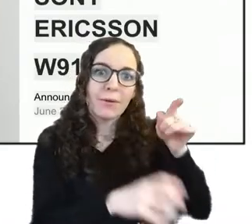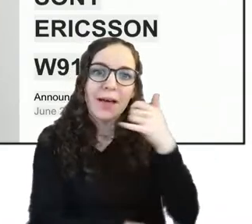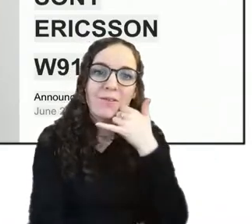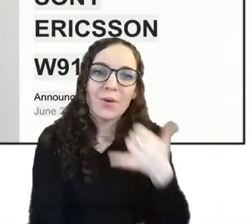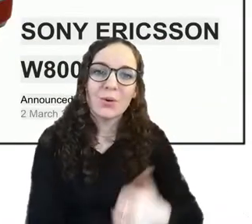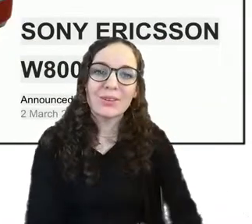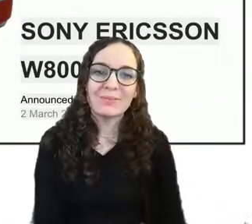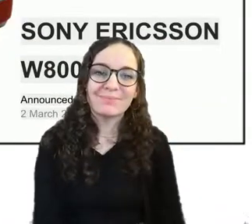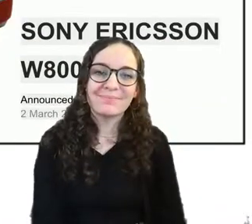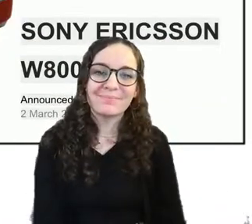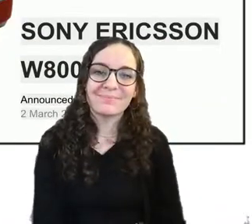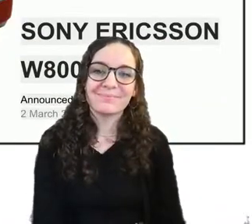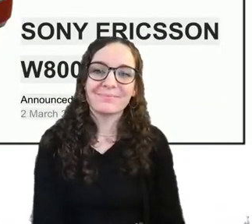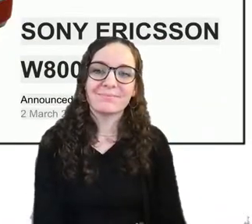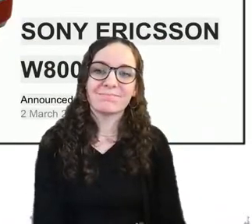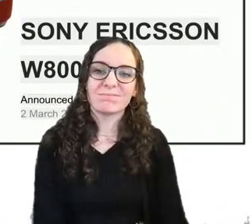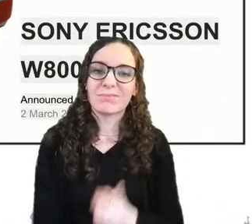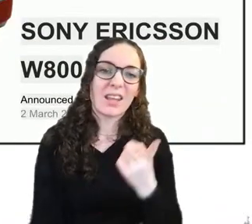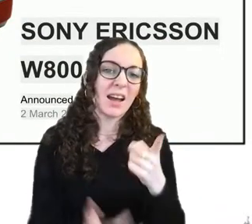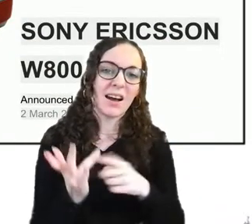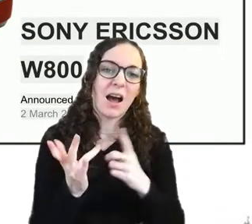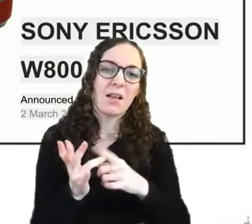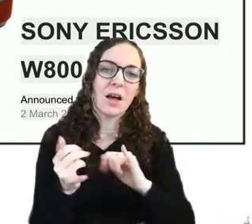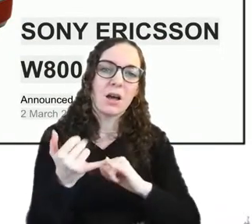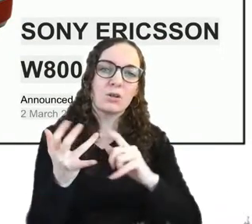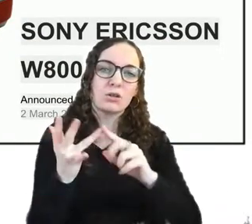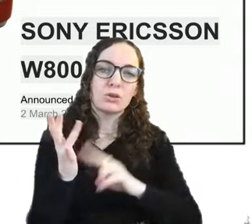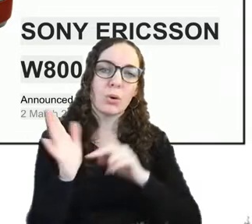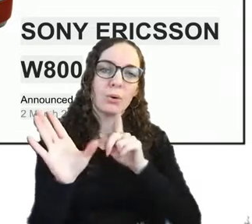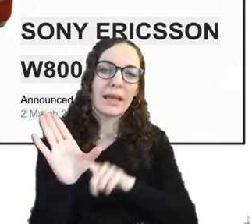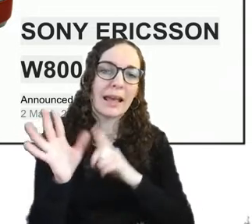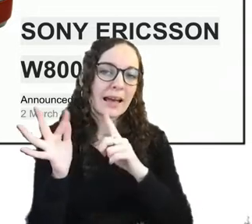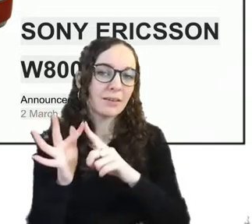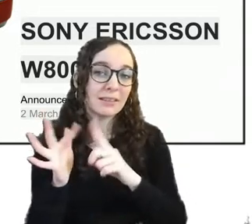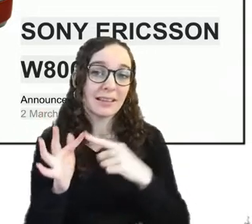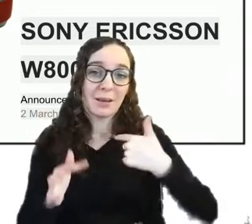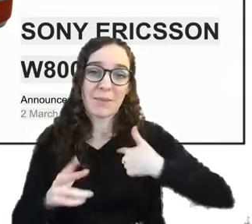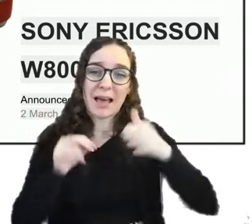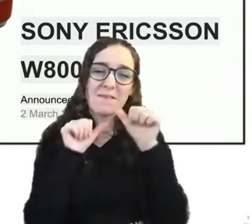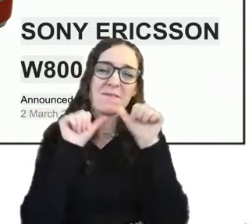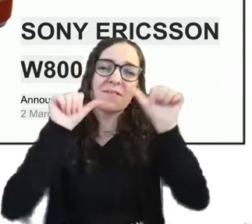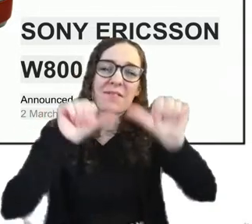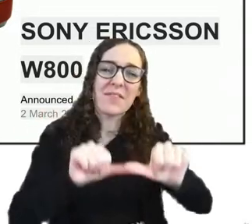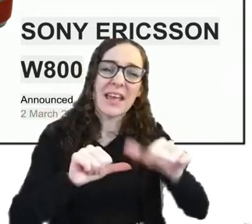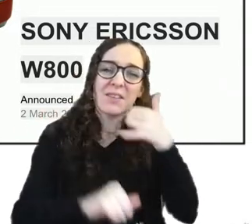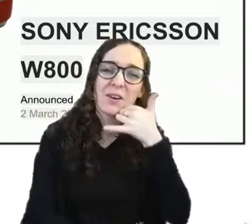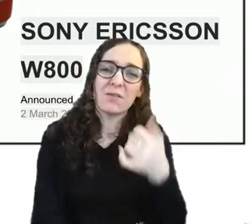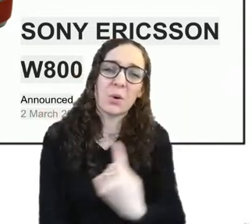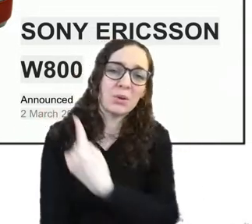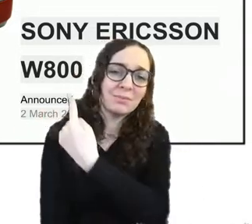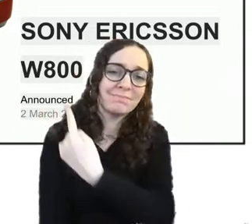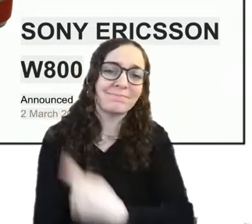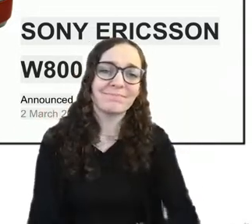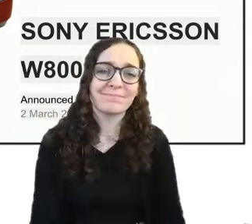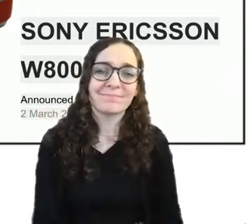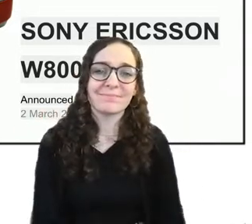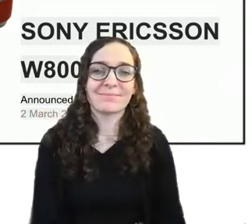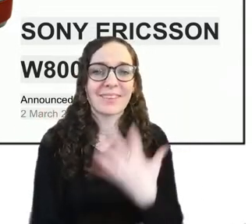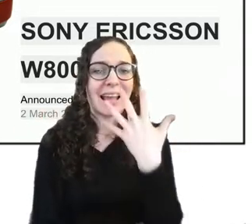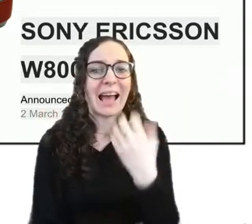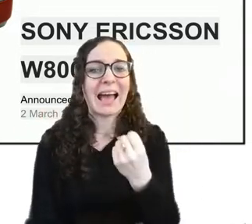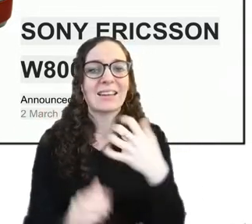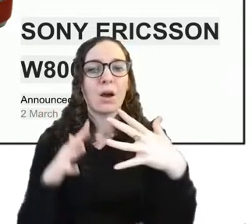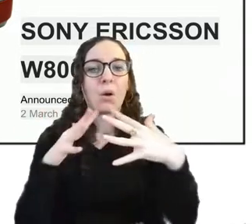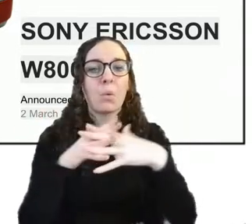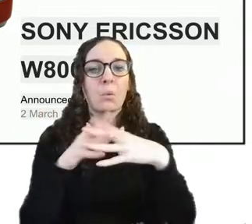uh this is another sony ericsson this was one of my favorite phones um so it had a walkman it was the